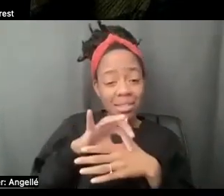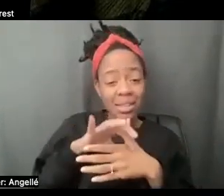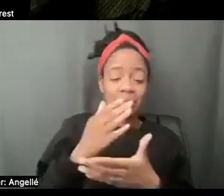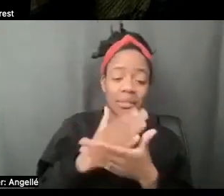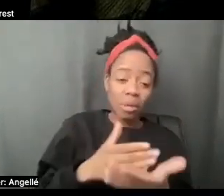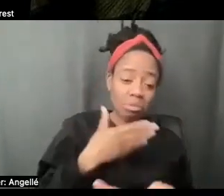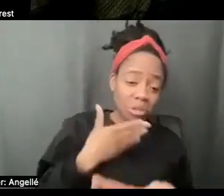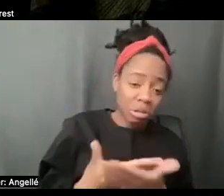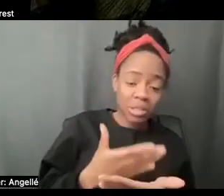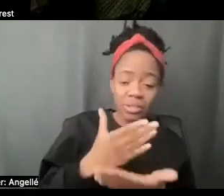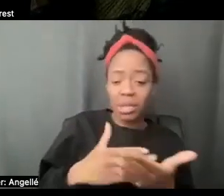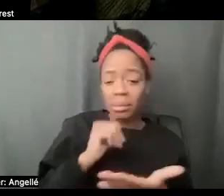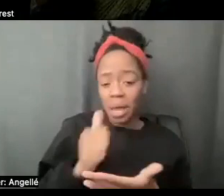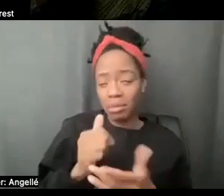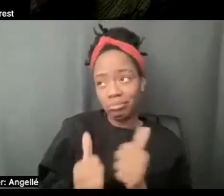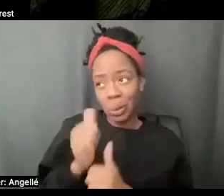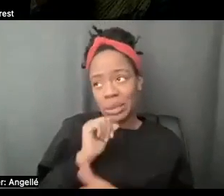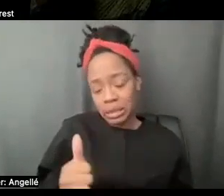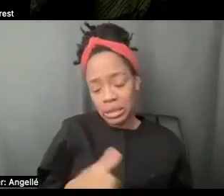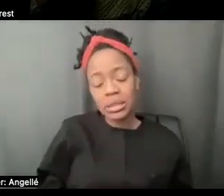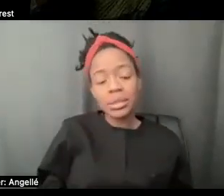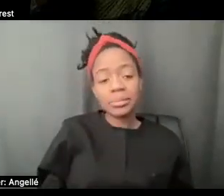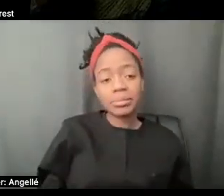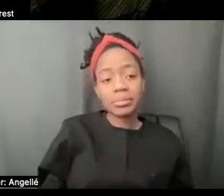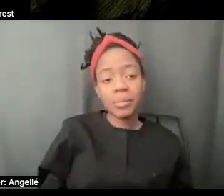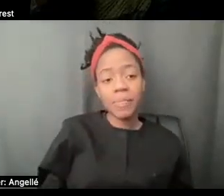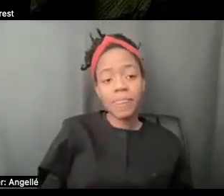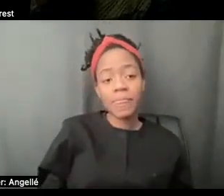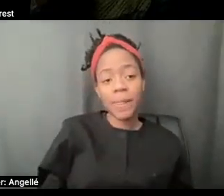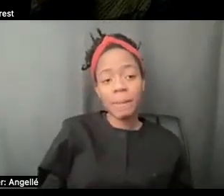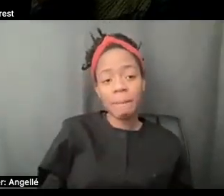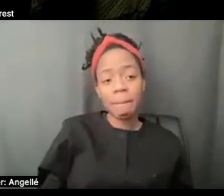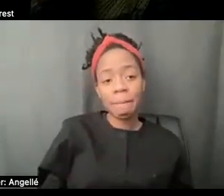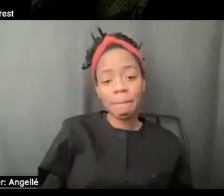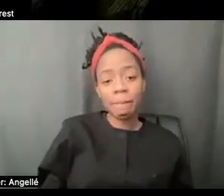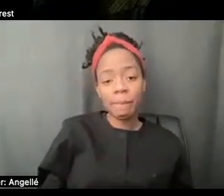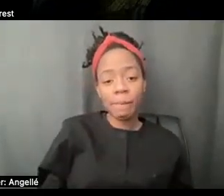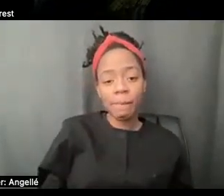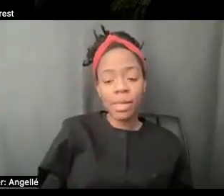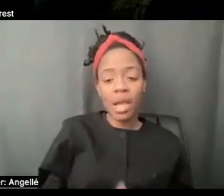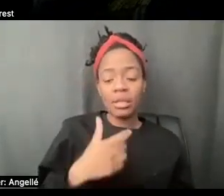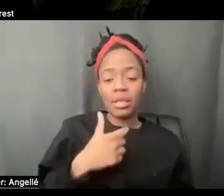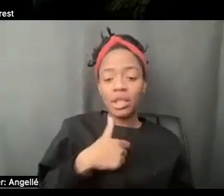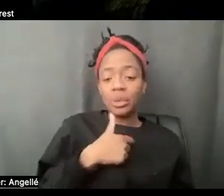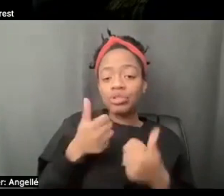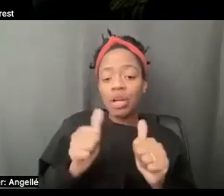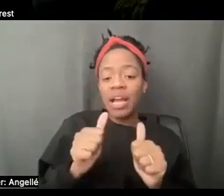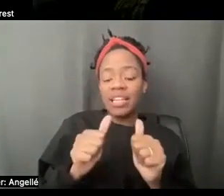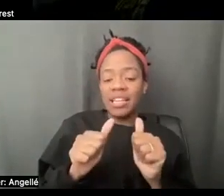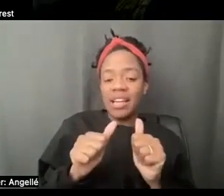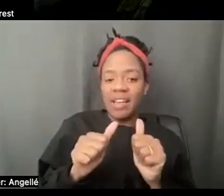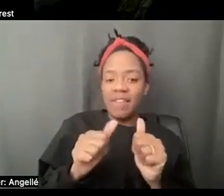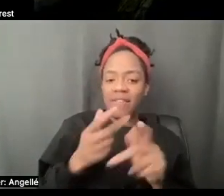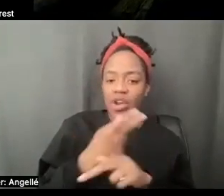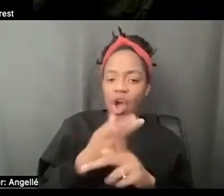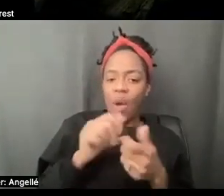not, a lot of it's not. And, you know, we really are, are trying to find the best path to get this film in front of as many people